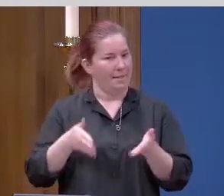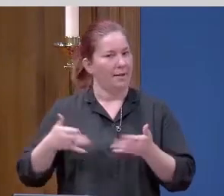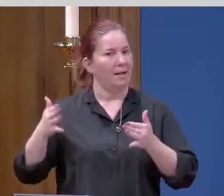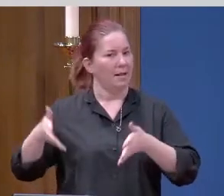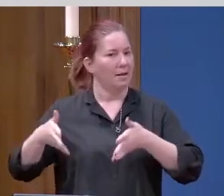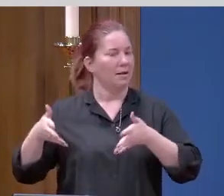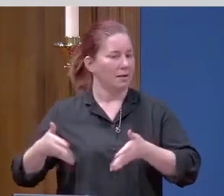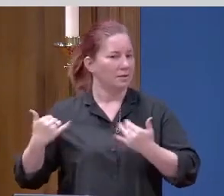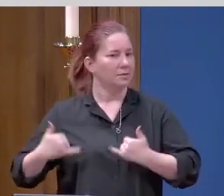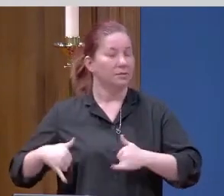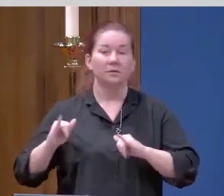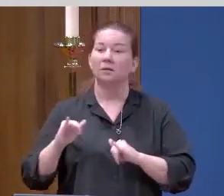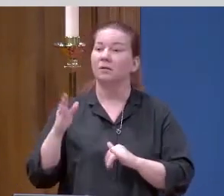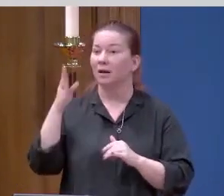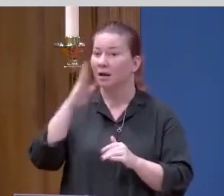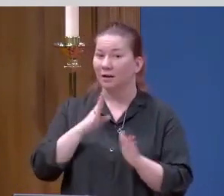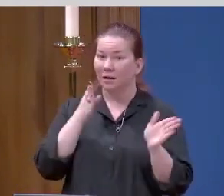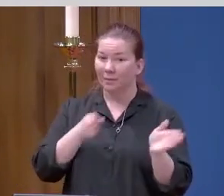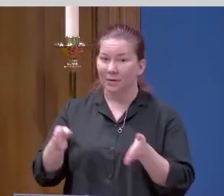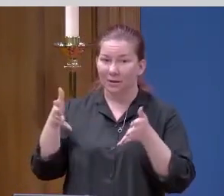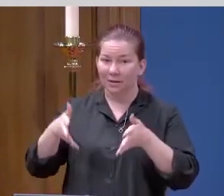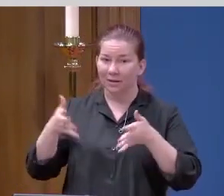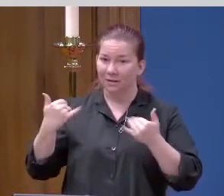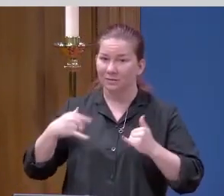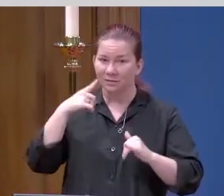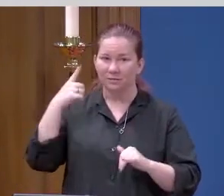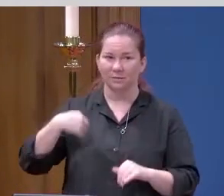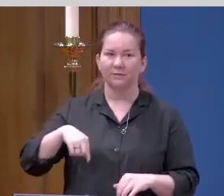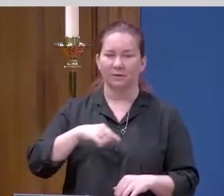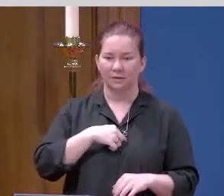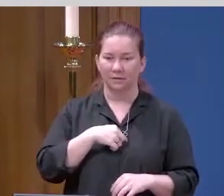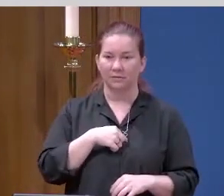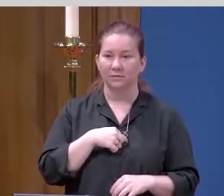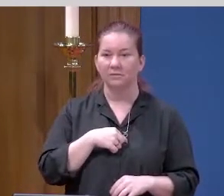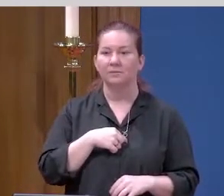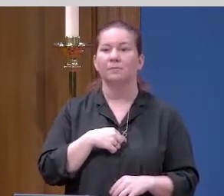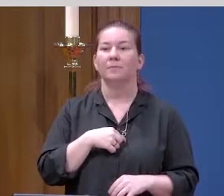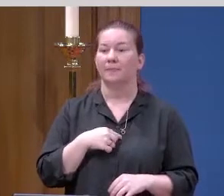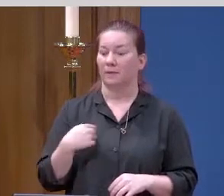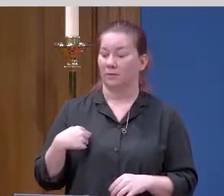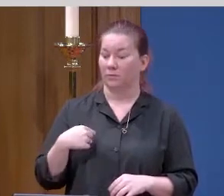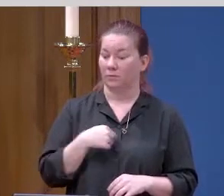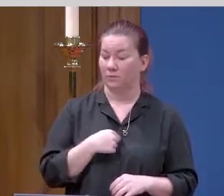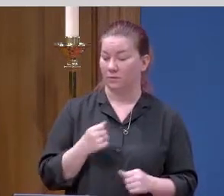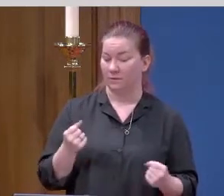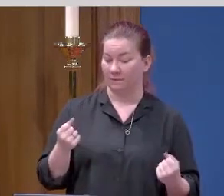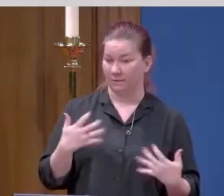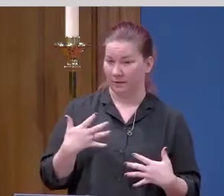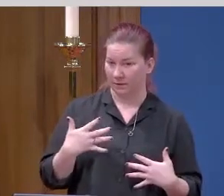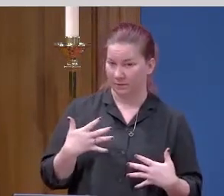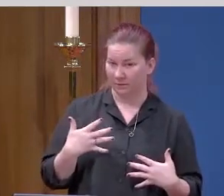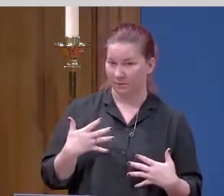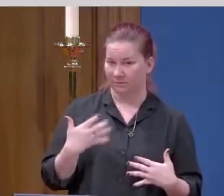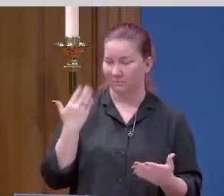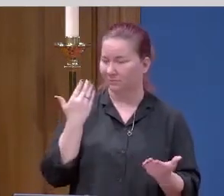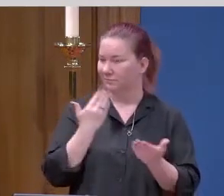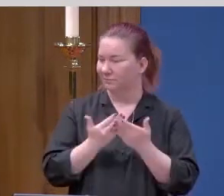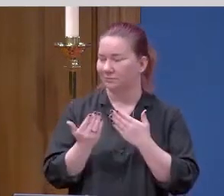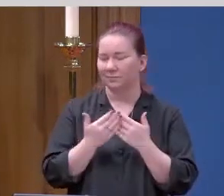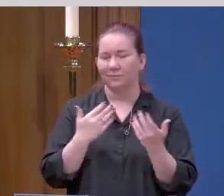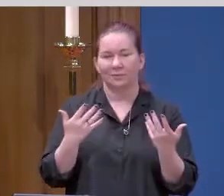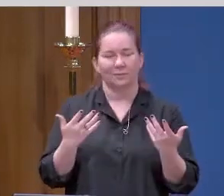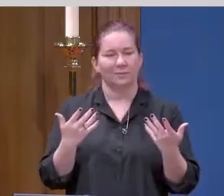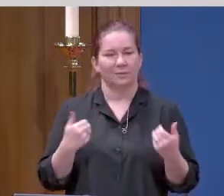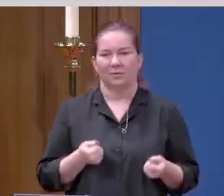And God has more in store for us. Whatever we're afraid of, in spite of whatever